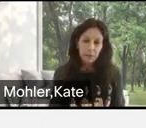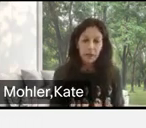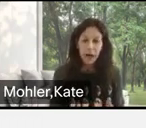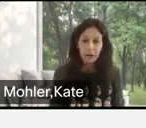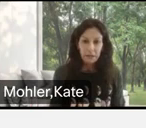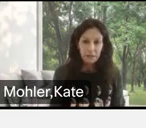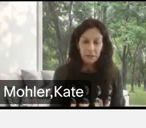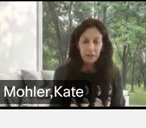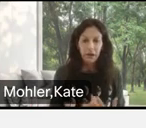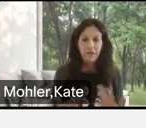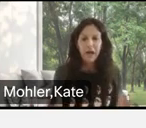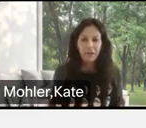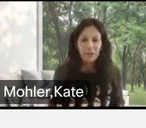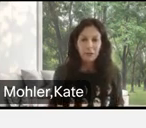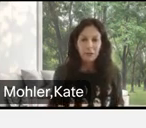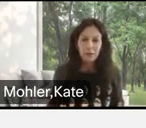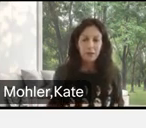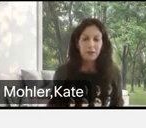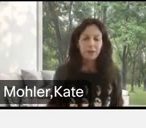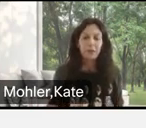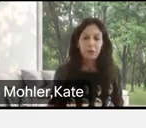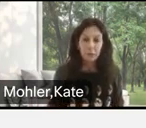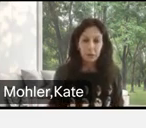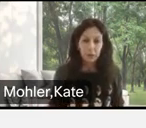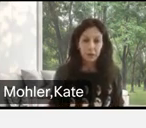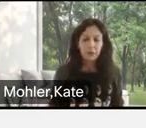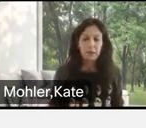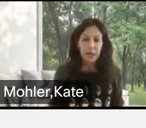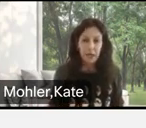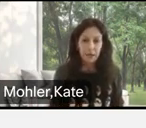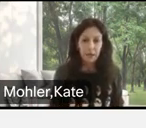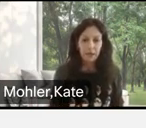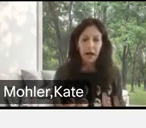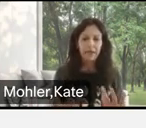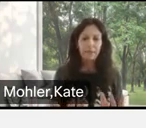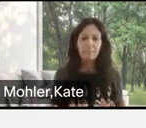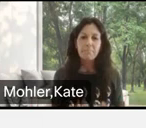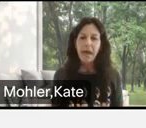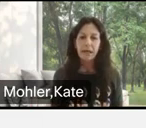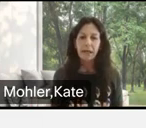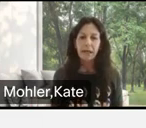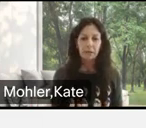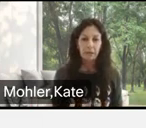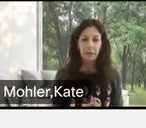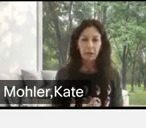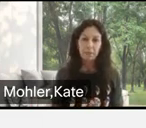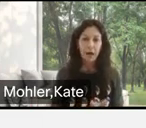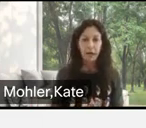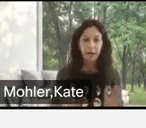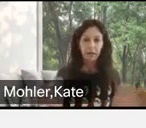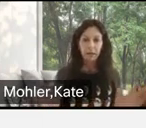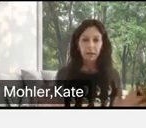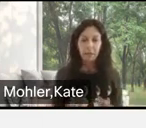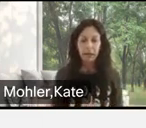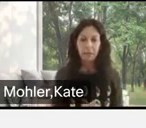To be honest, you know, I've had delusions and they're very troubling. They're very upsetting. I have been manic, you know, in